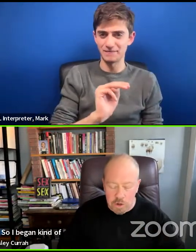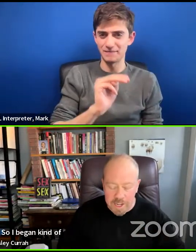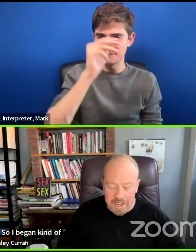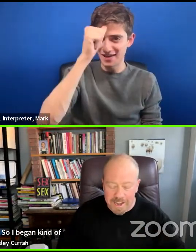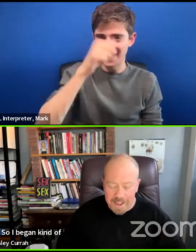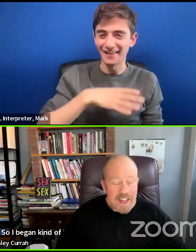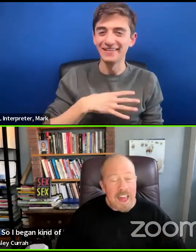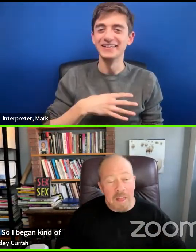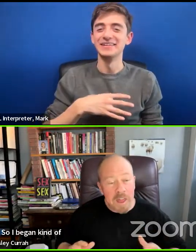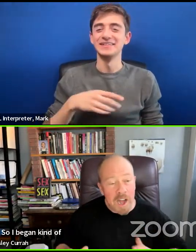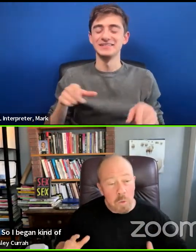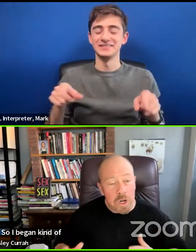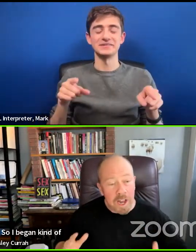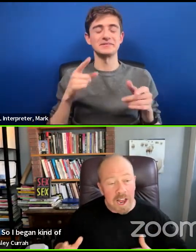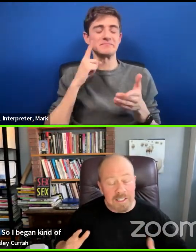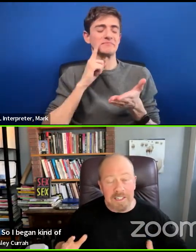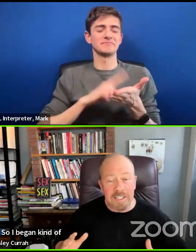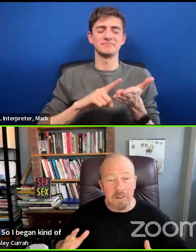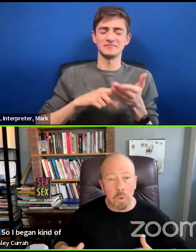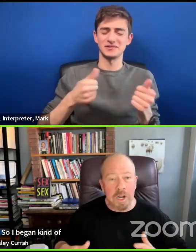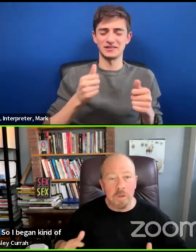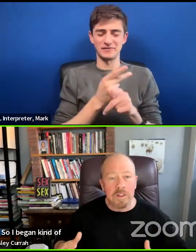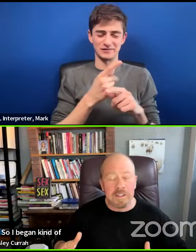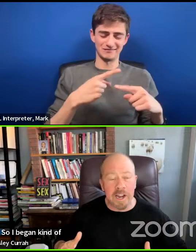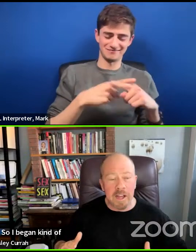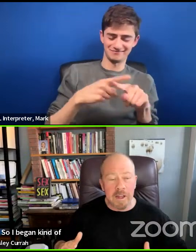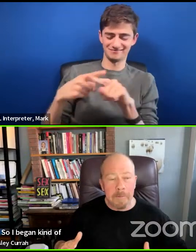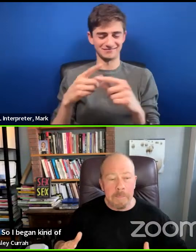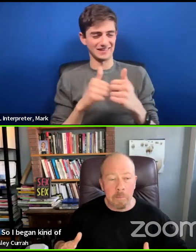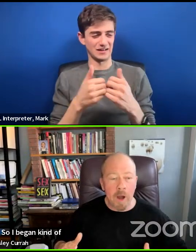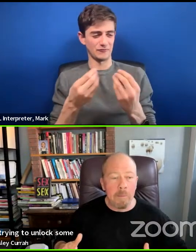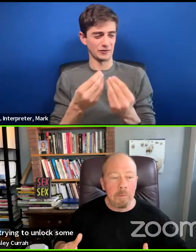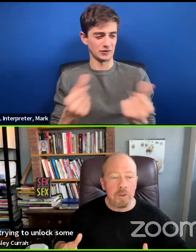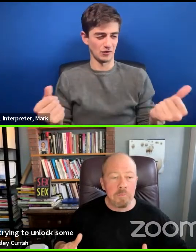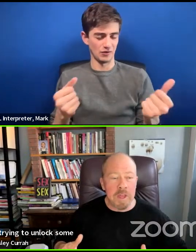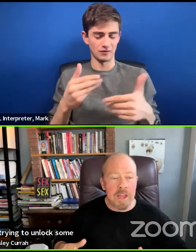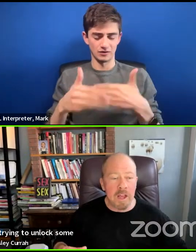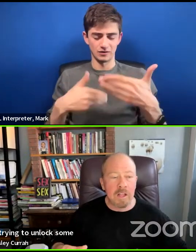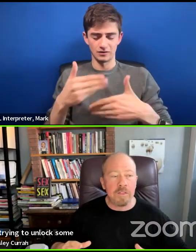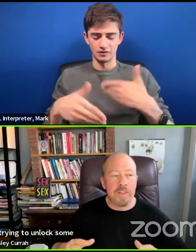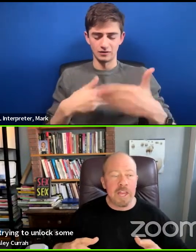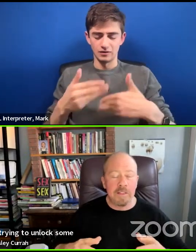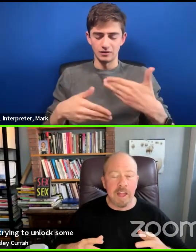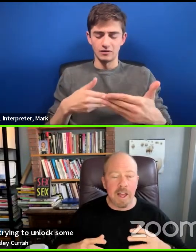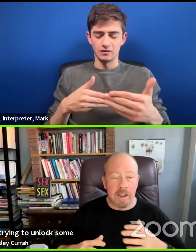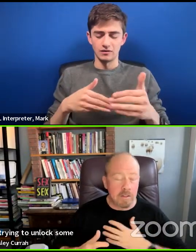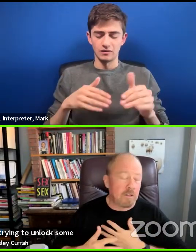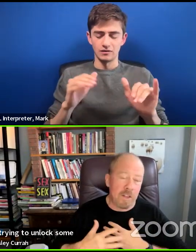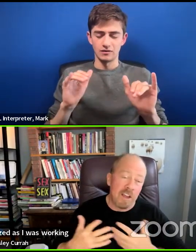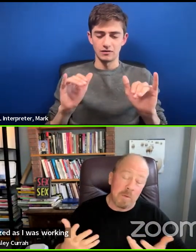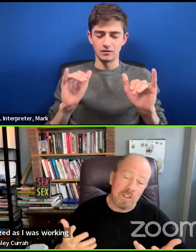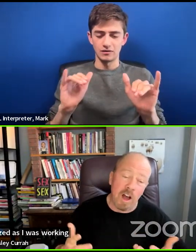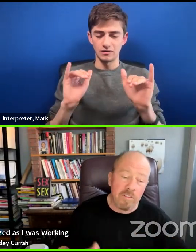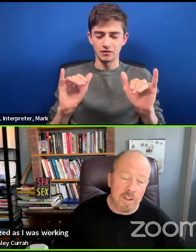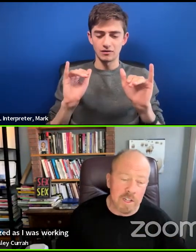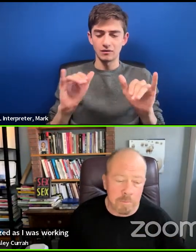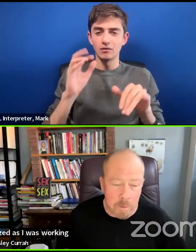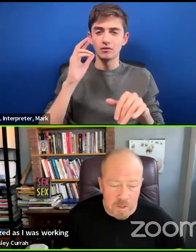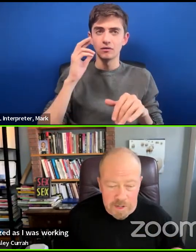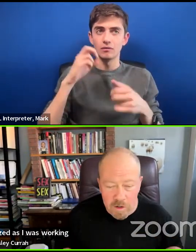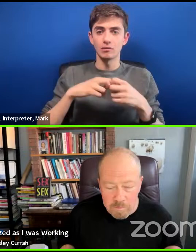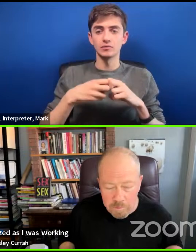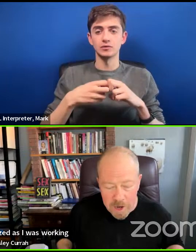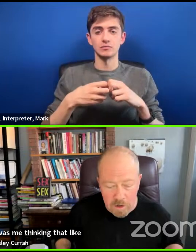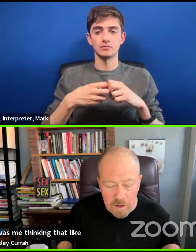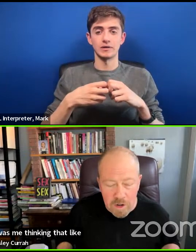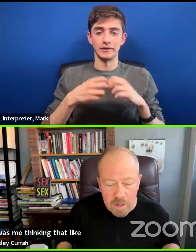some magical key. And then I realized as I was working through this, like, the problem was me thinking that, like, thinking of myself, because I